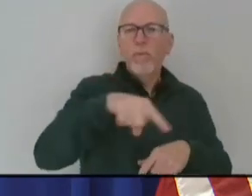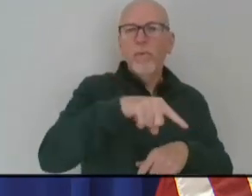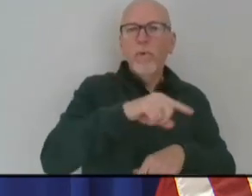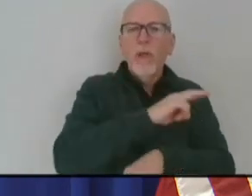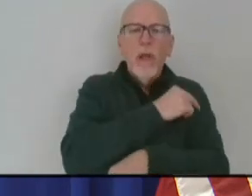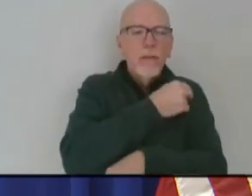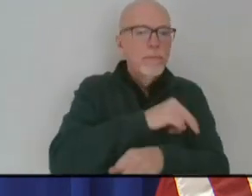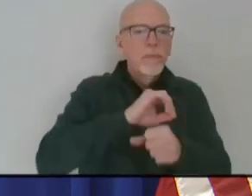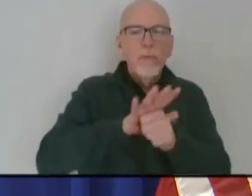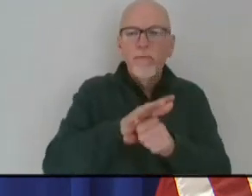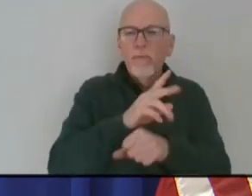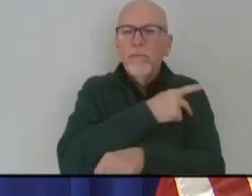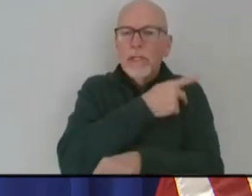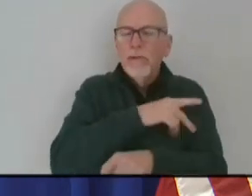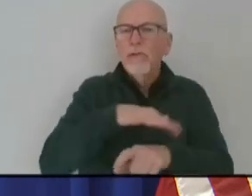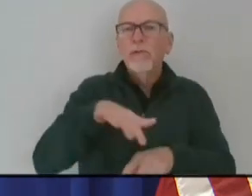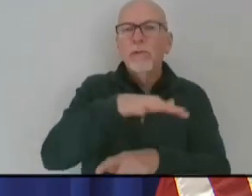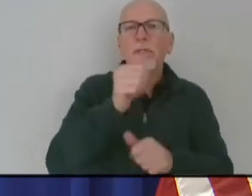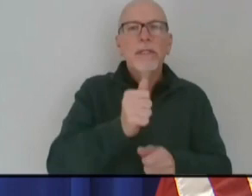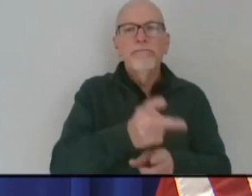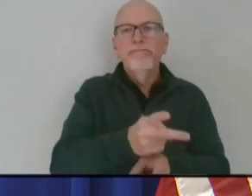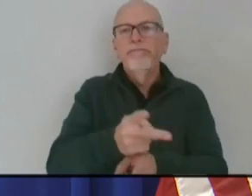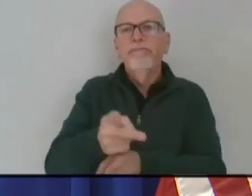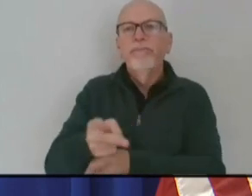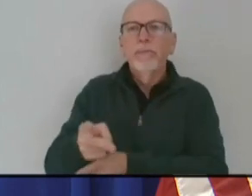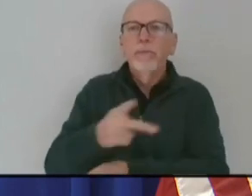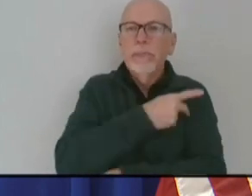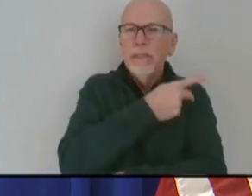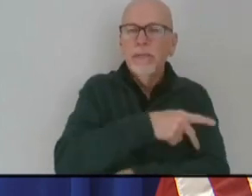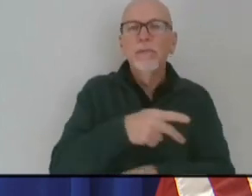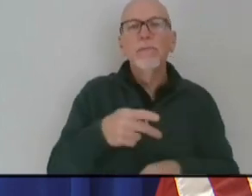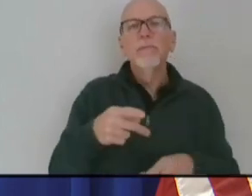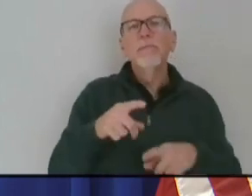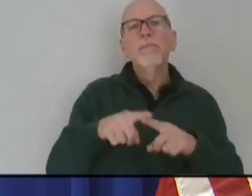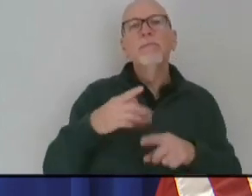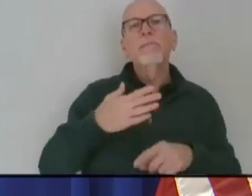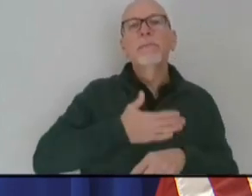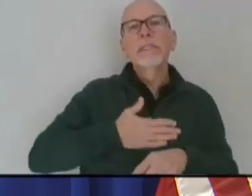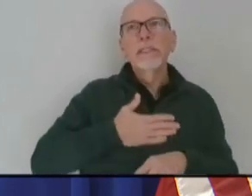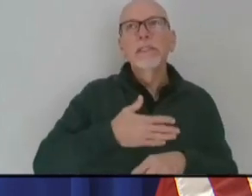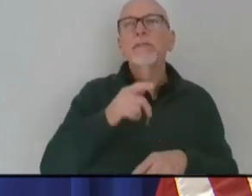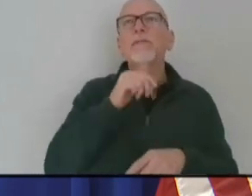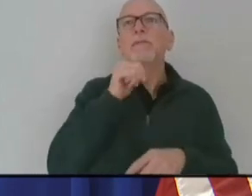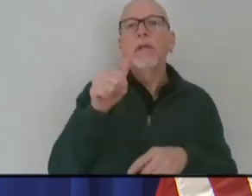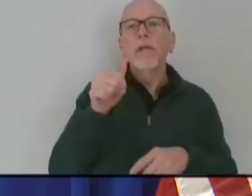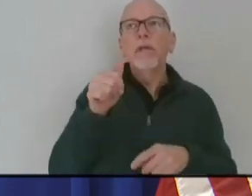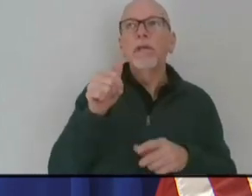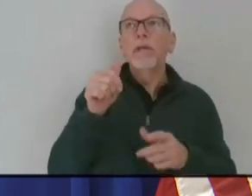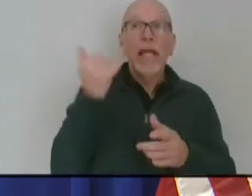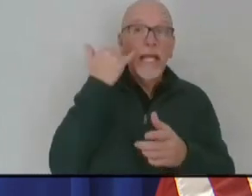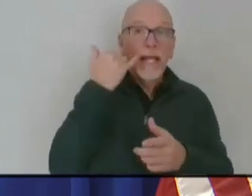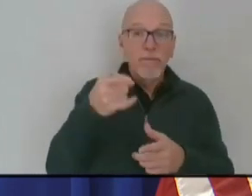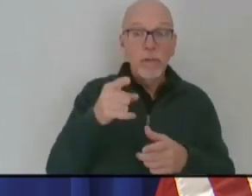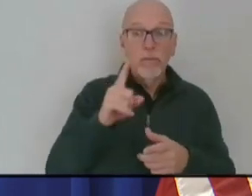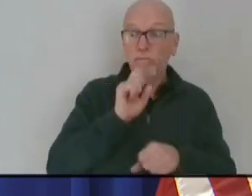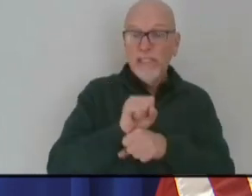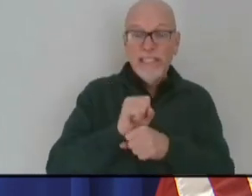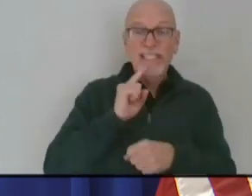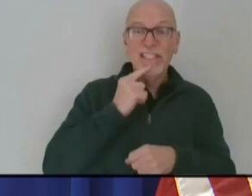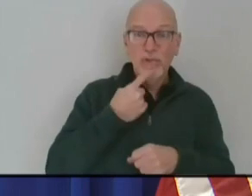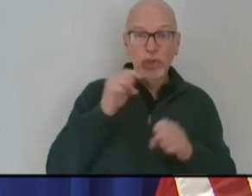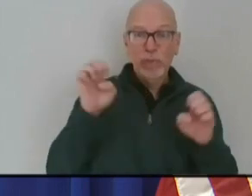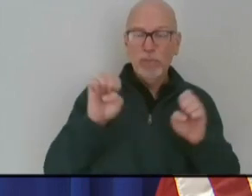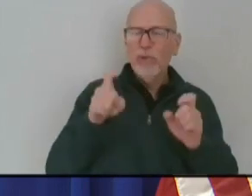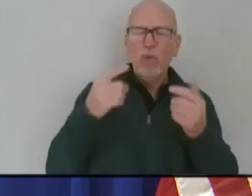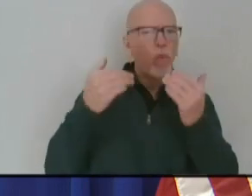personnel and network. But please, don't just seek it, get it, the attention, if you